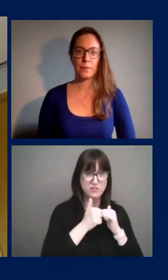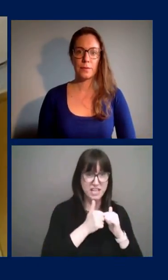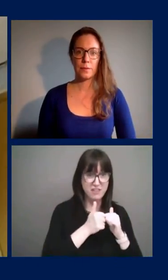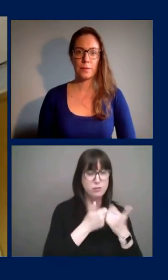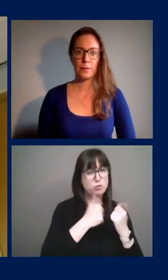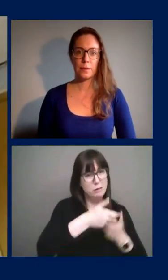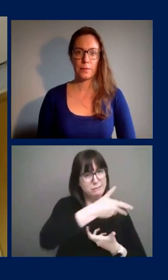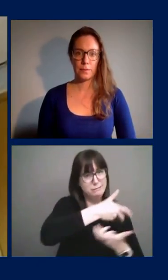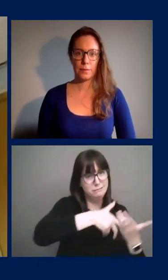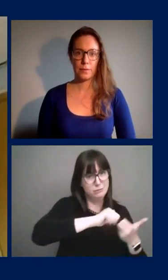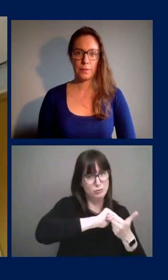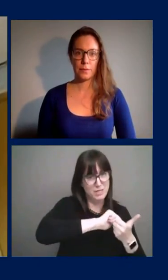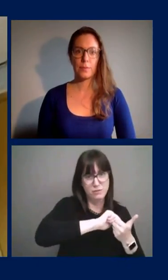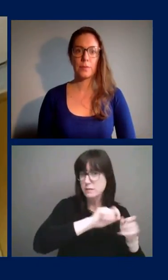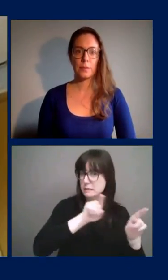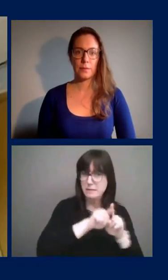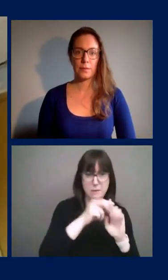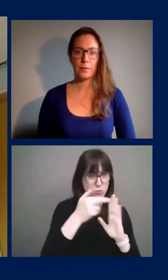possible remain.